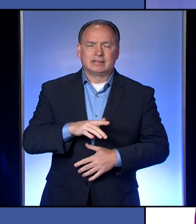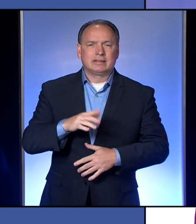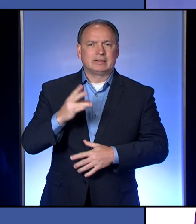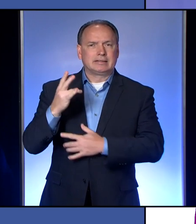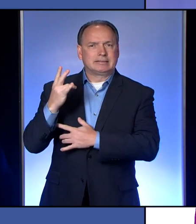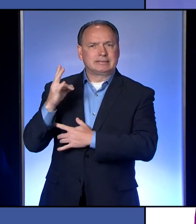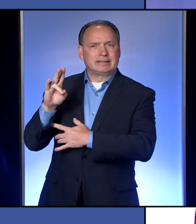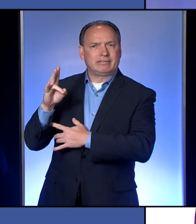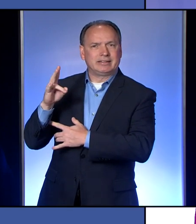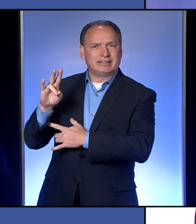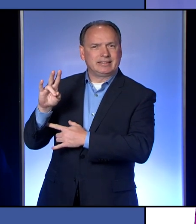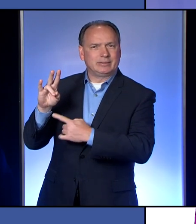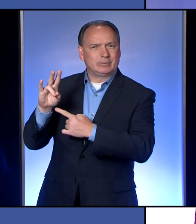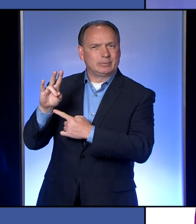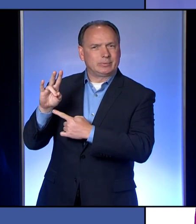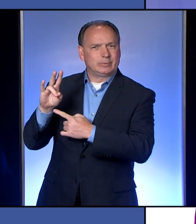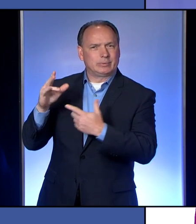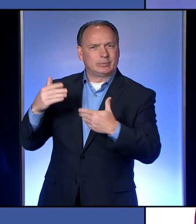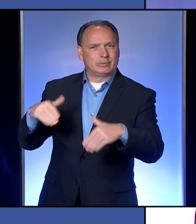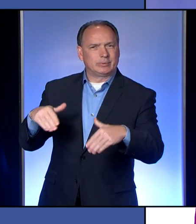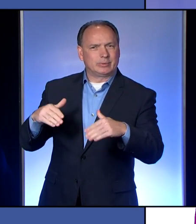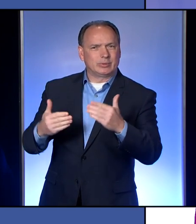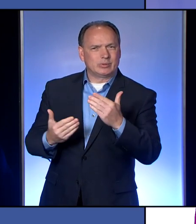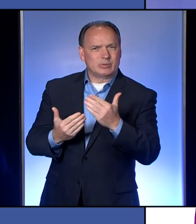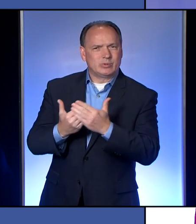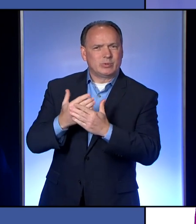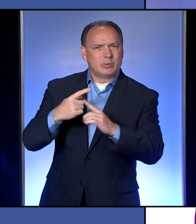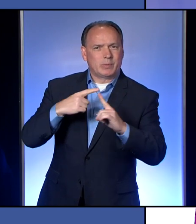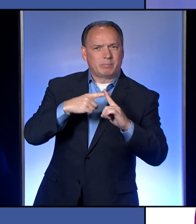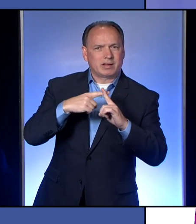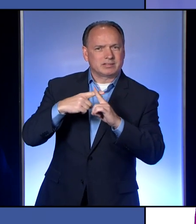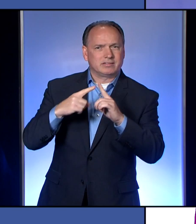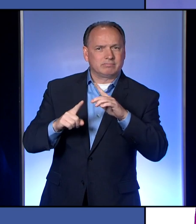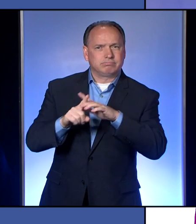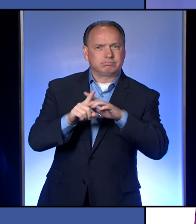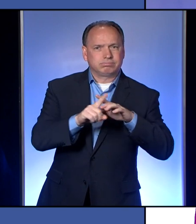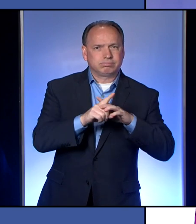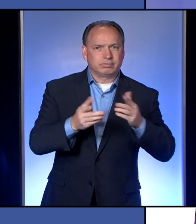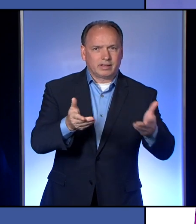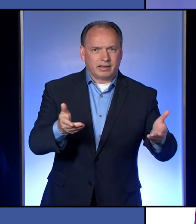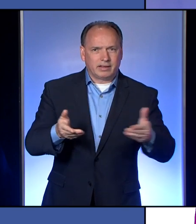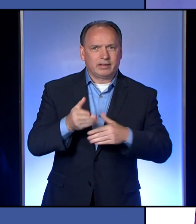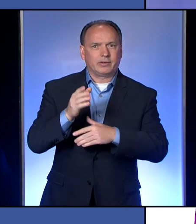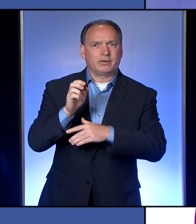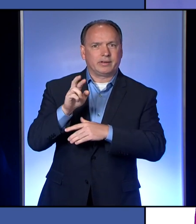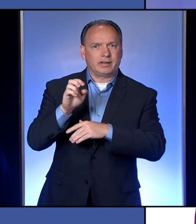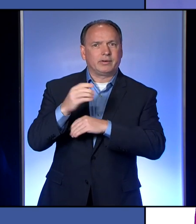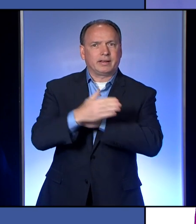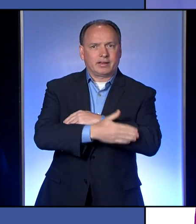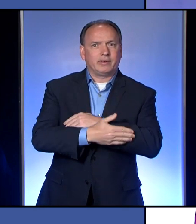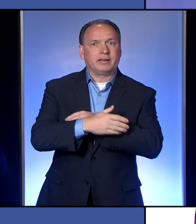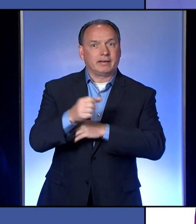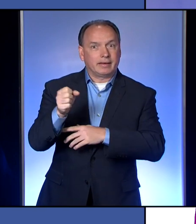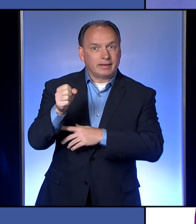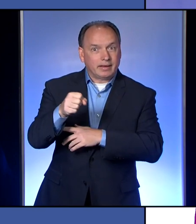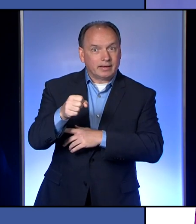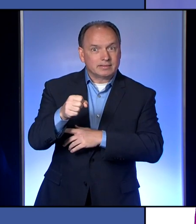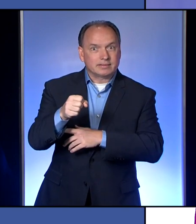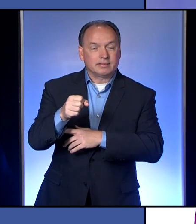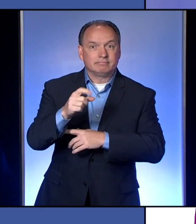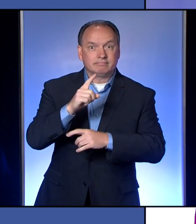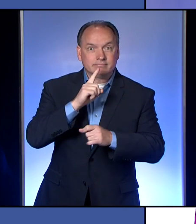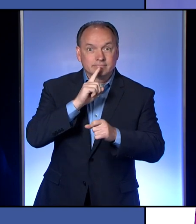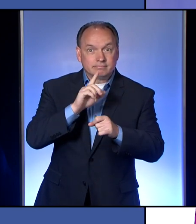have 17 new positive cases of COVID-19 in Erie County. Yes I said 17.